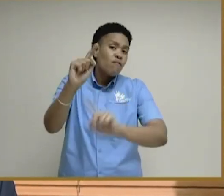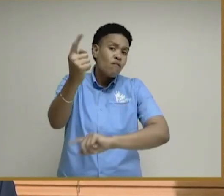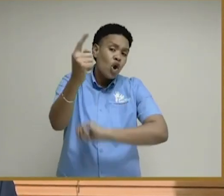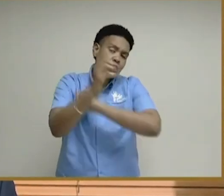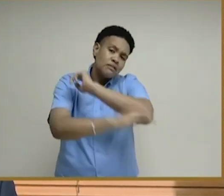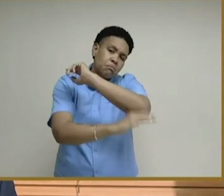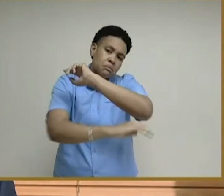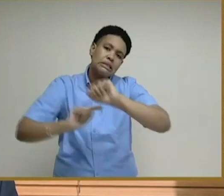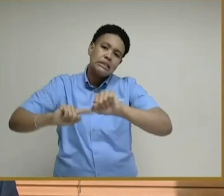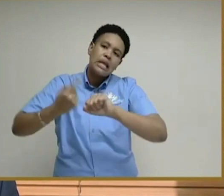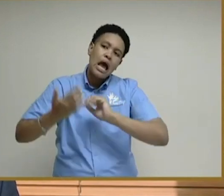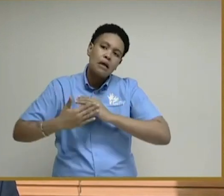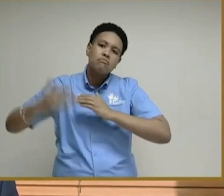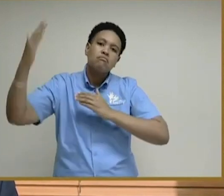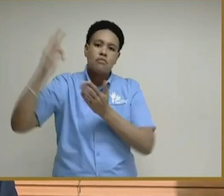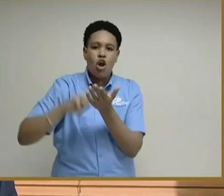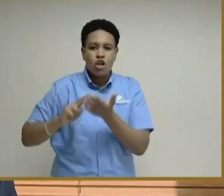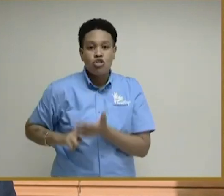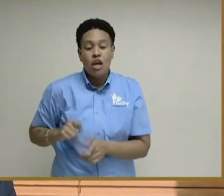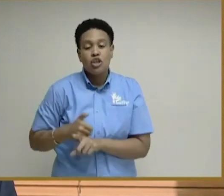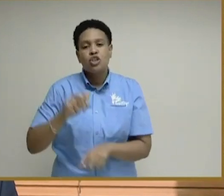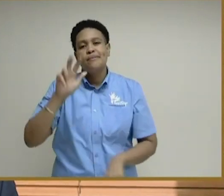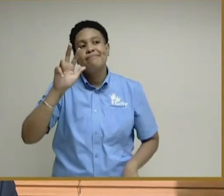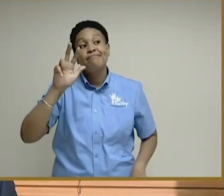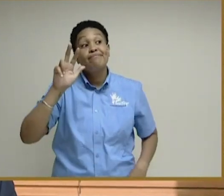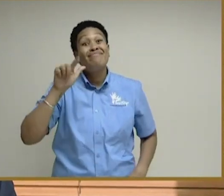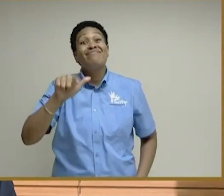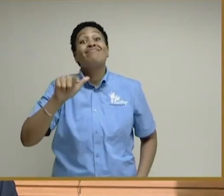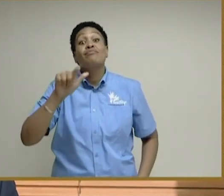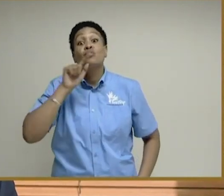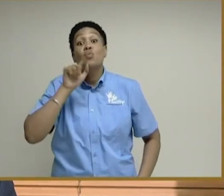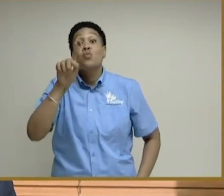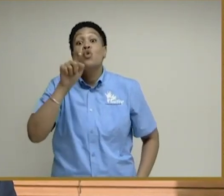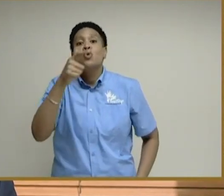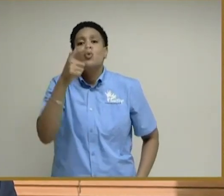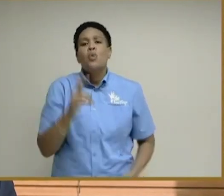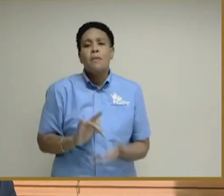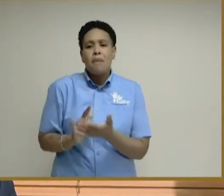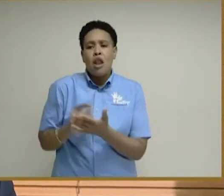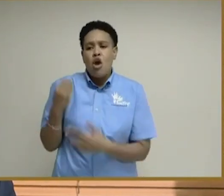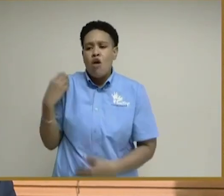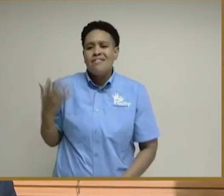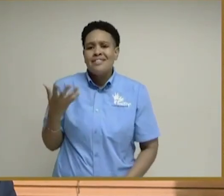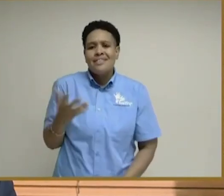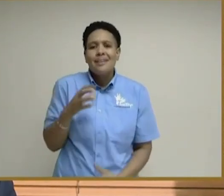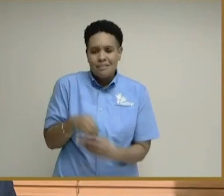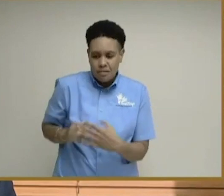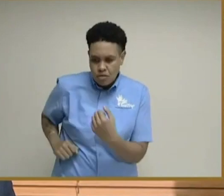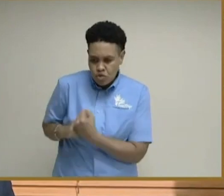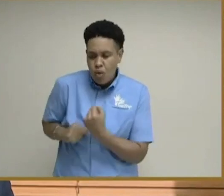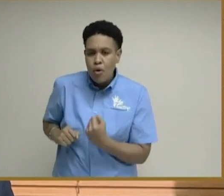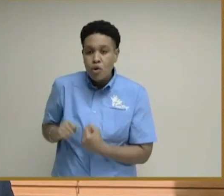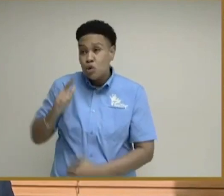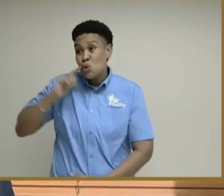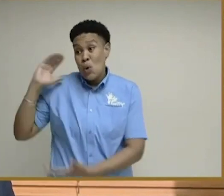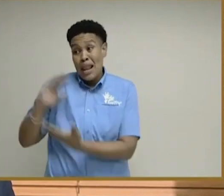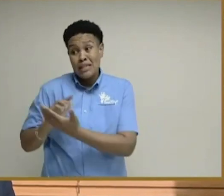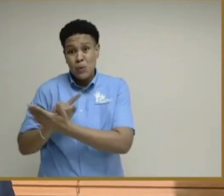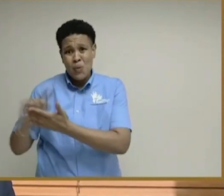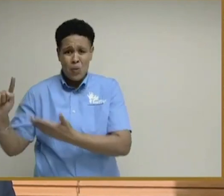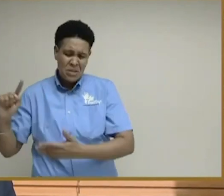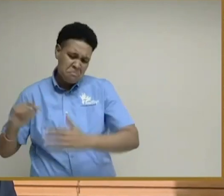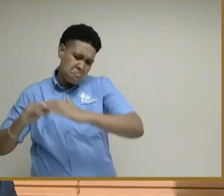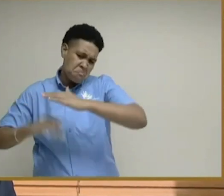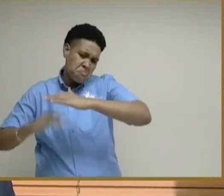September to engage these 121 medical officers. So in less than a week,